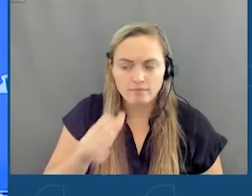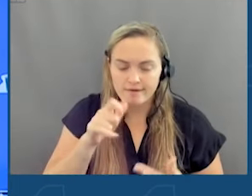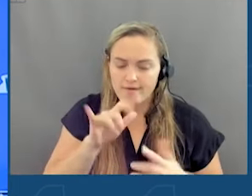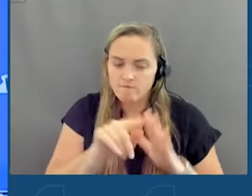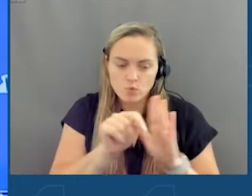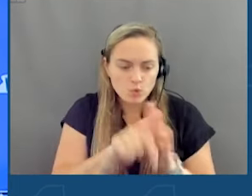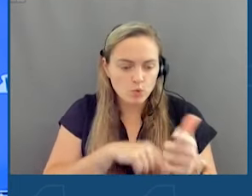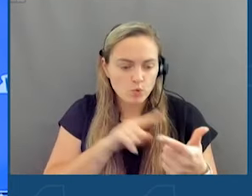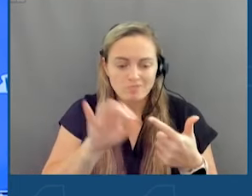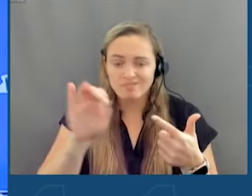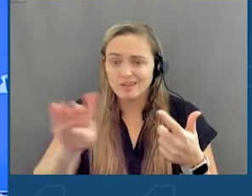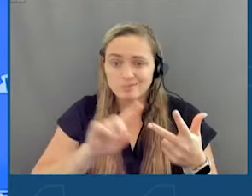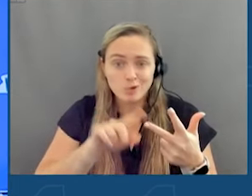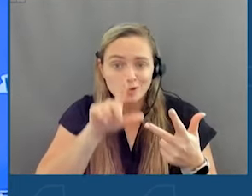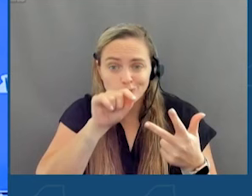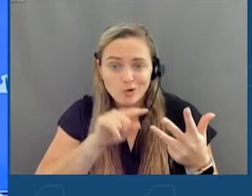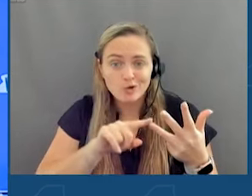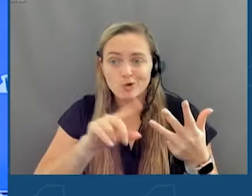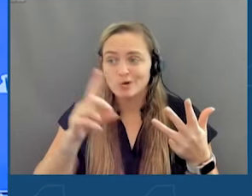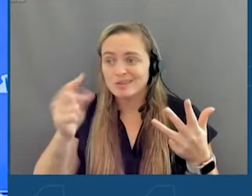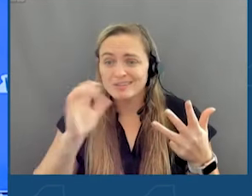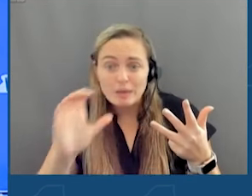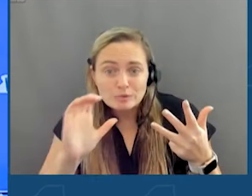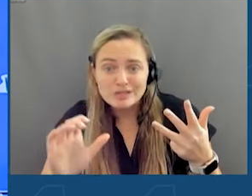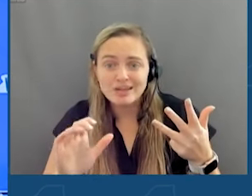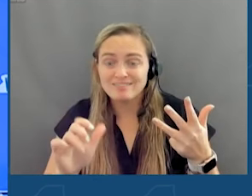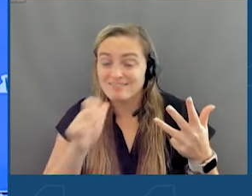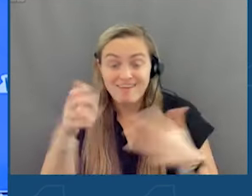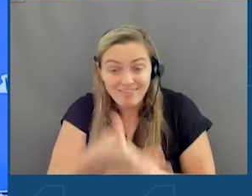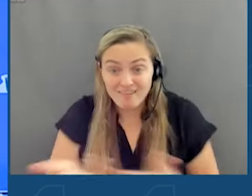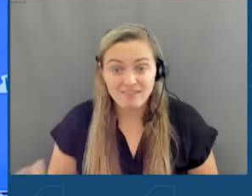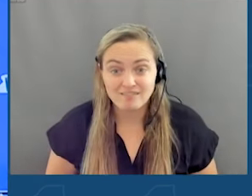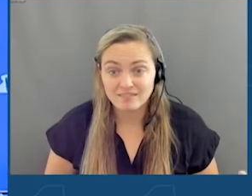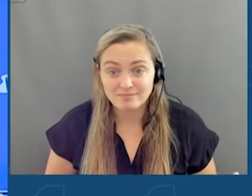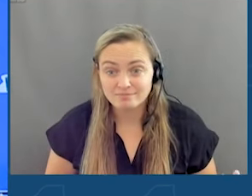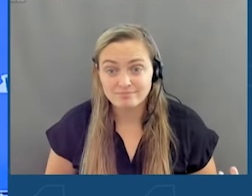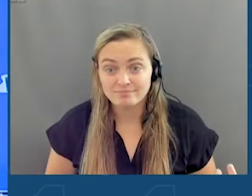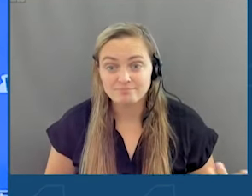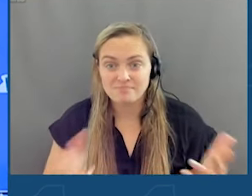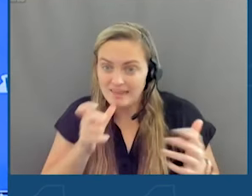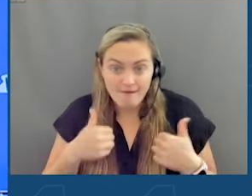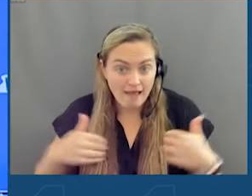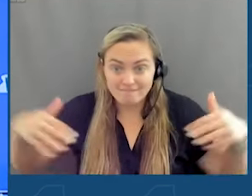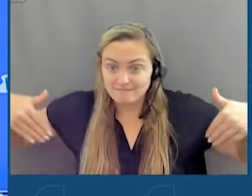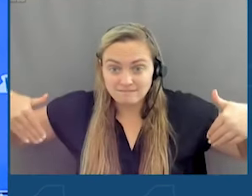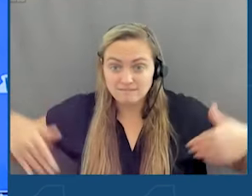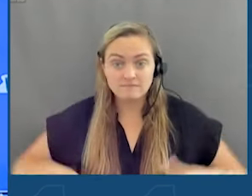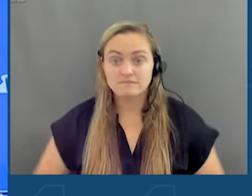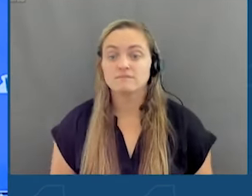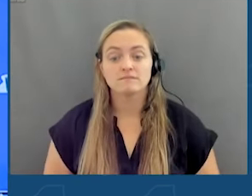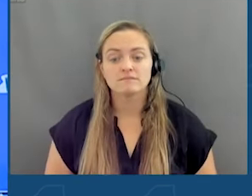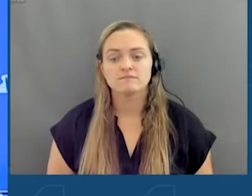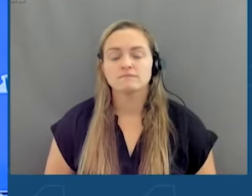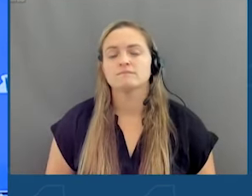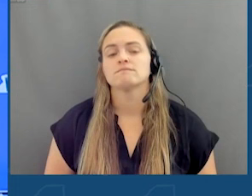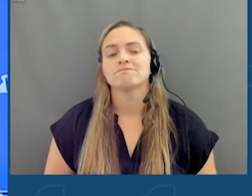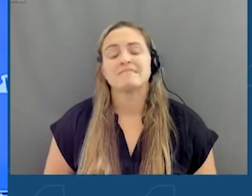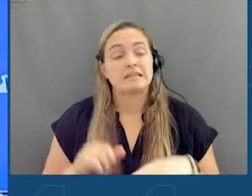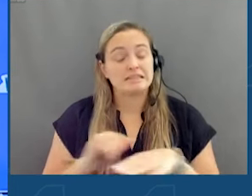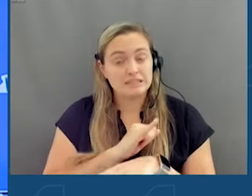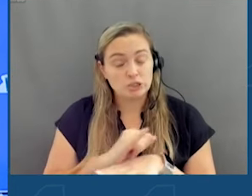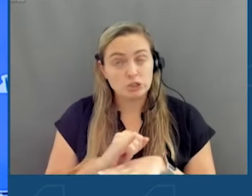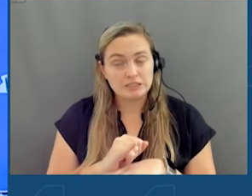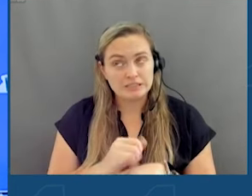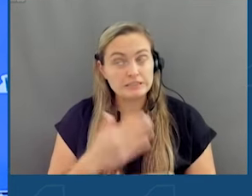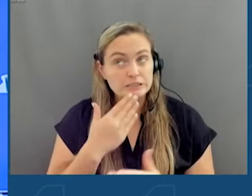There was no Twitter. Snapchat. Keep going. They weren't there. They did not exist. And this industry is very good